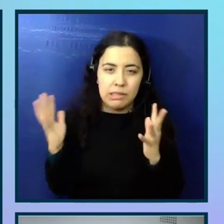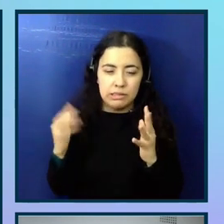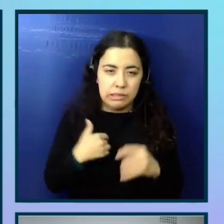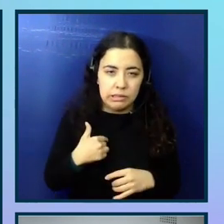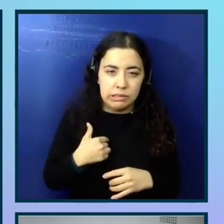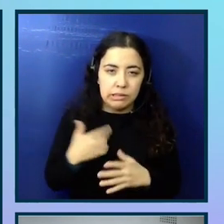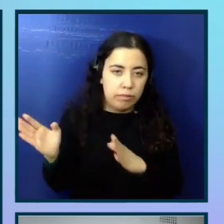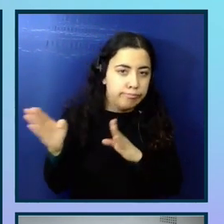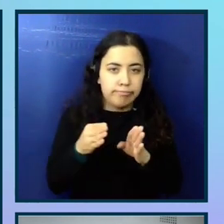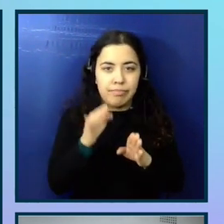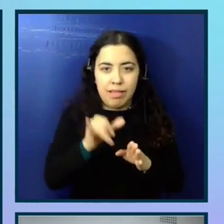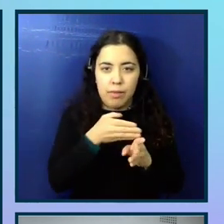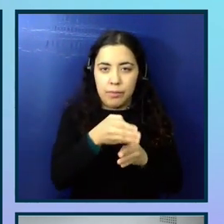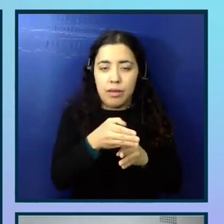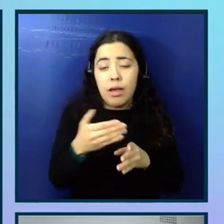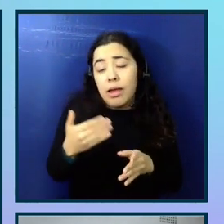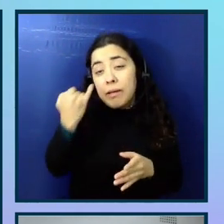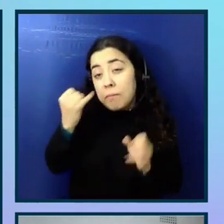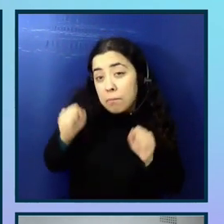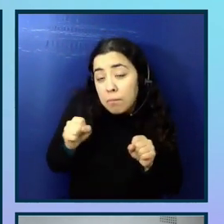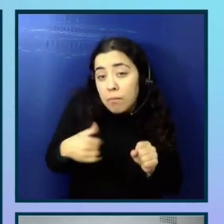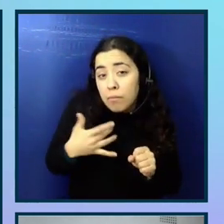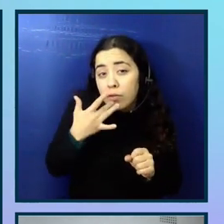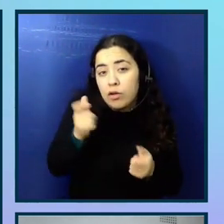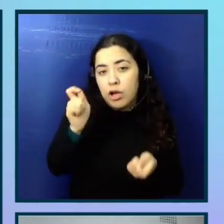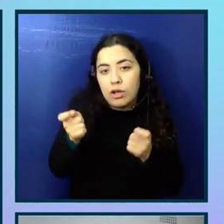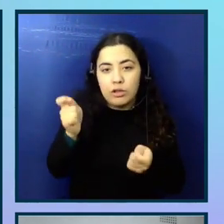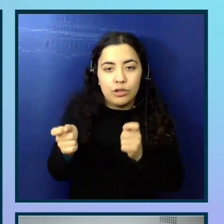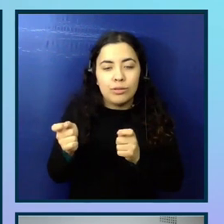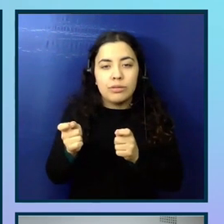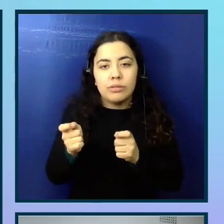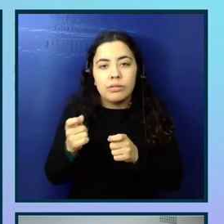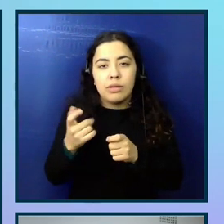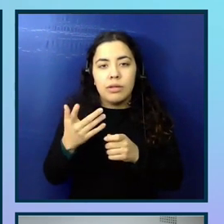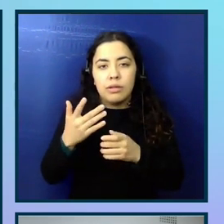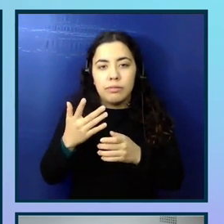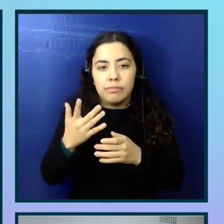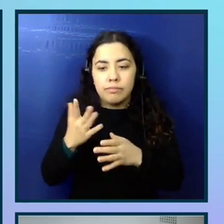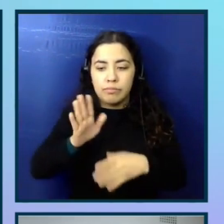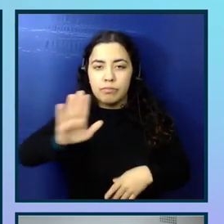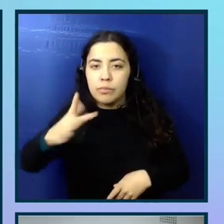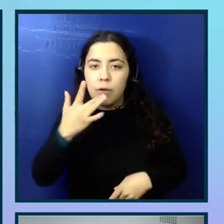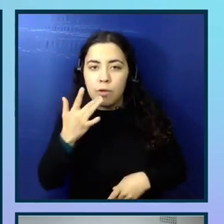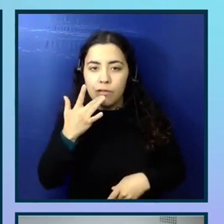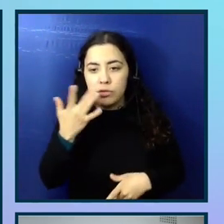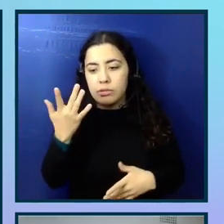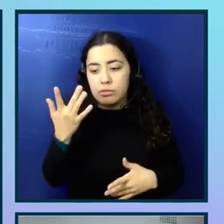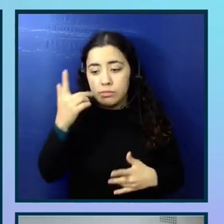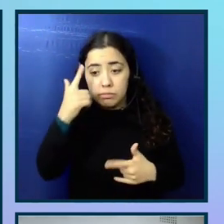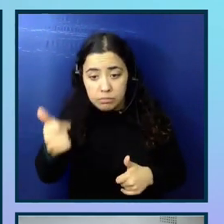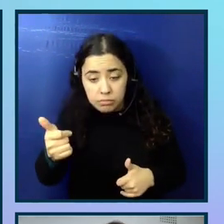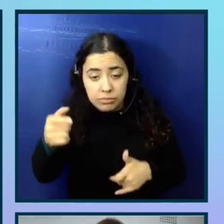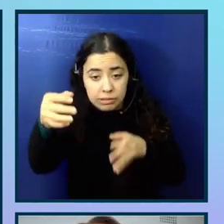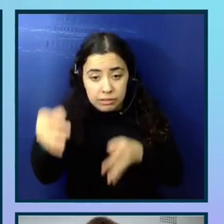if possible, I do prefer to adjust the remote video software to the participants preferences and what